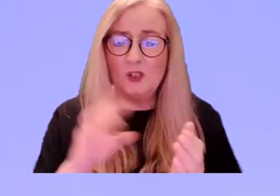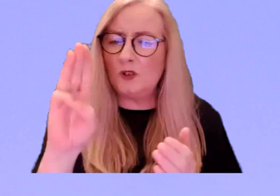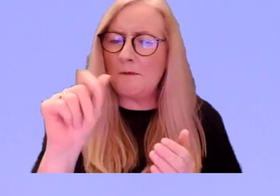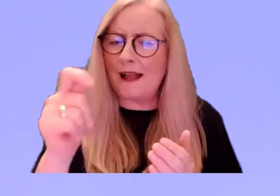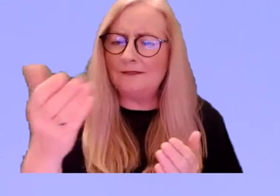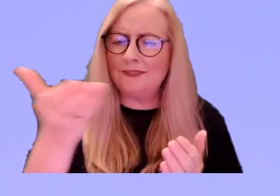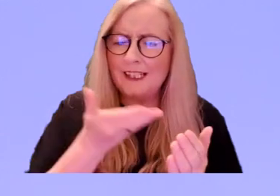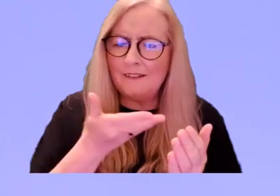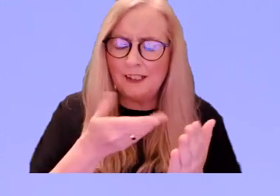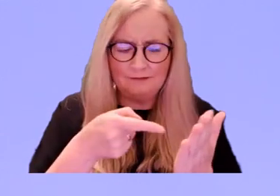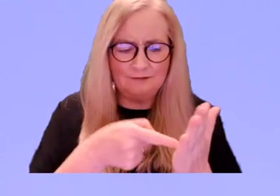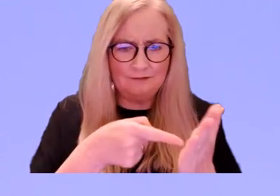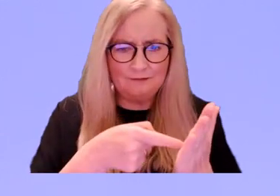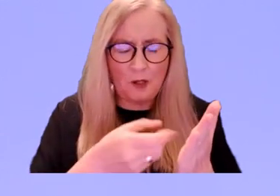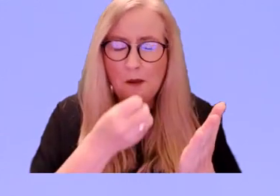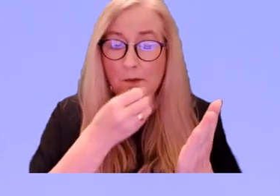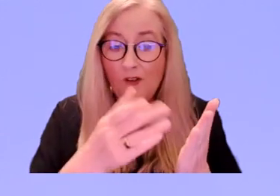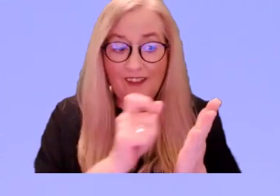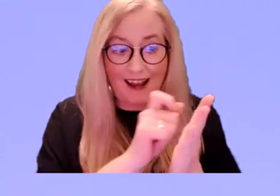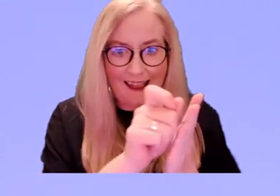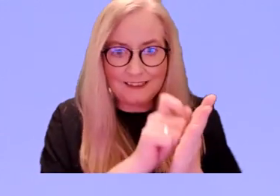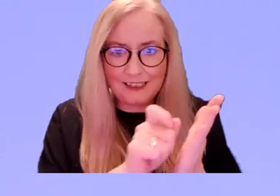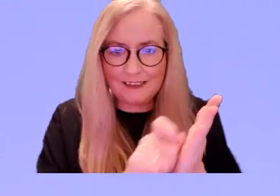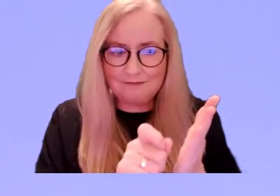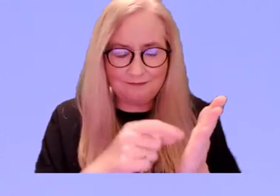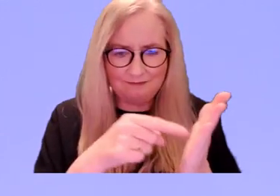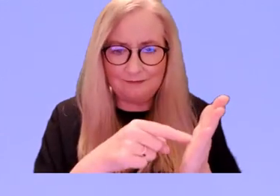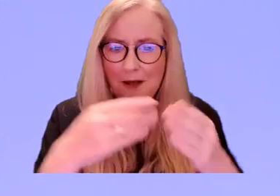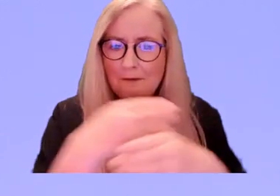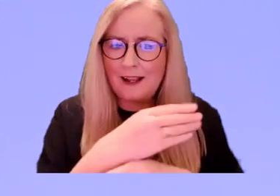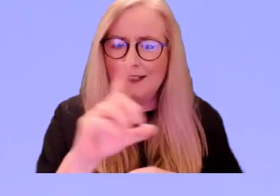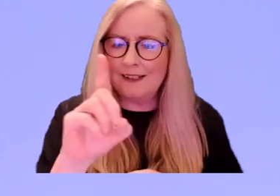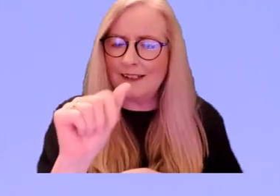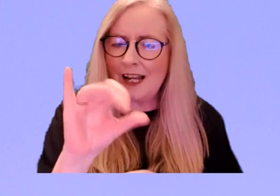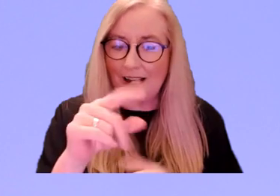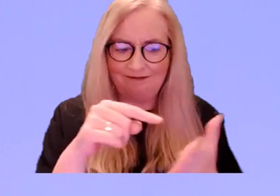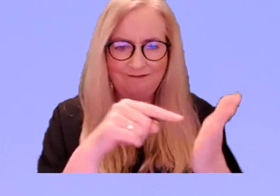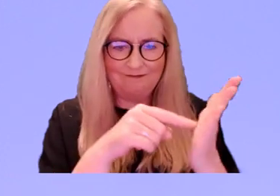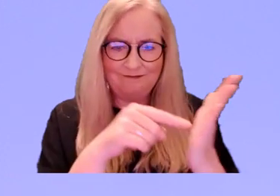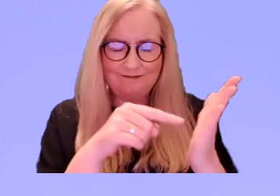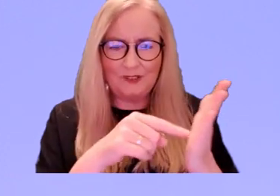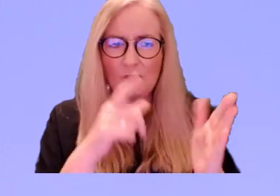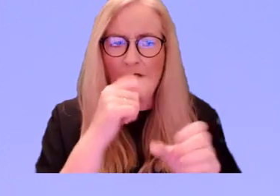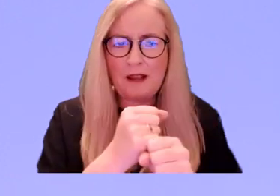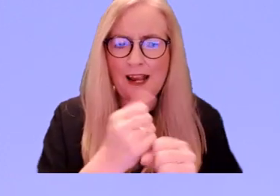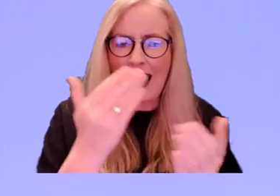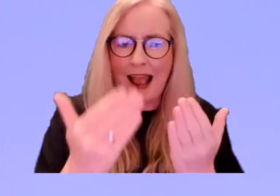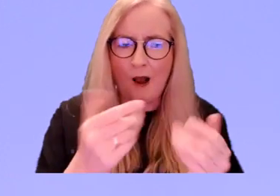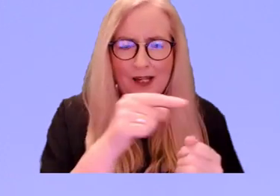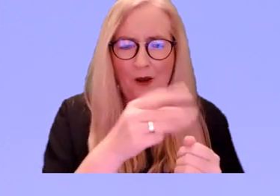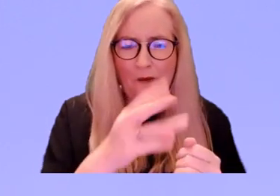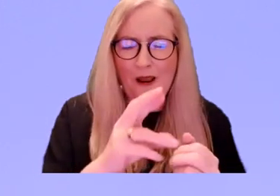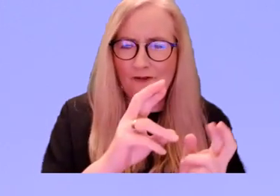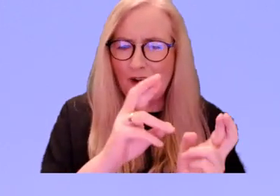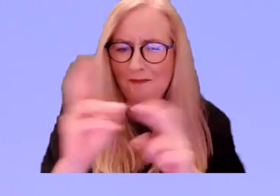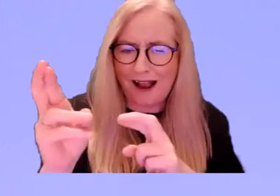And Pat gave me this absolutely beautiful essay written by David all about how he was going